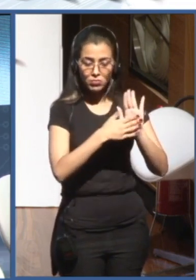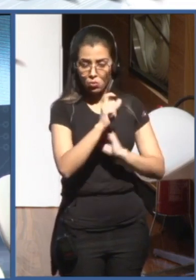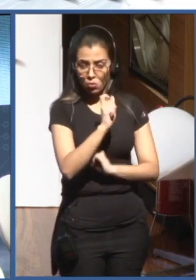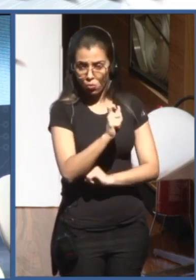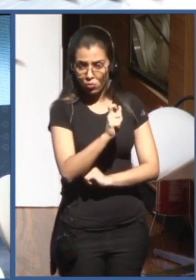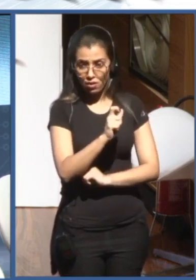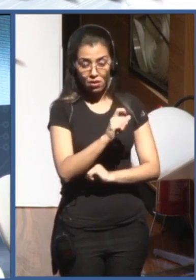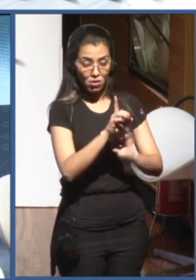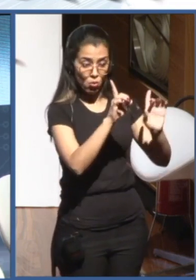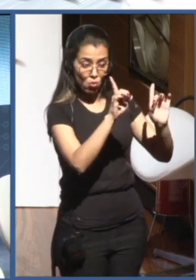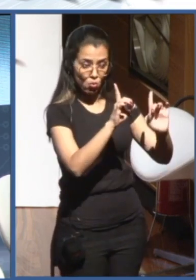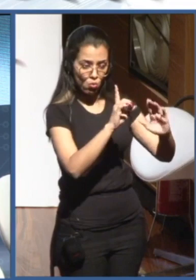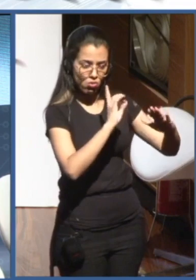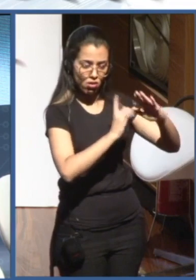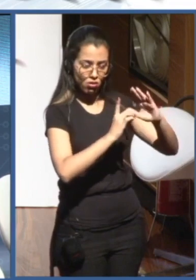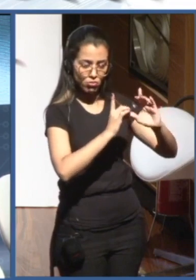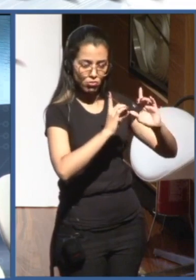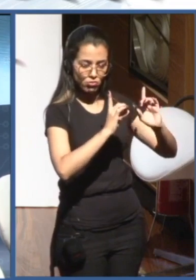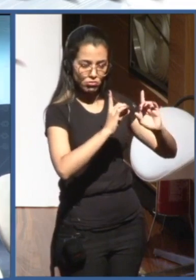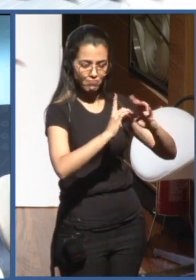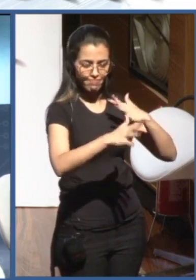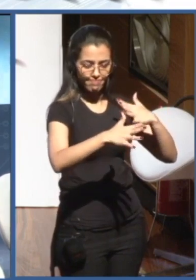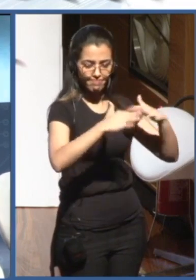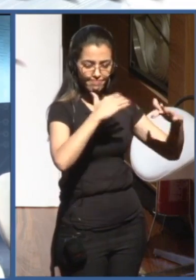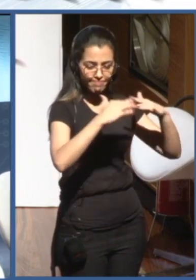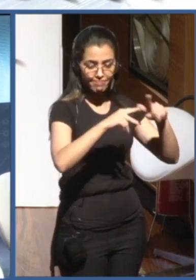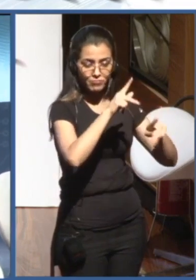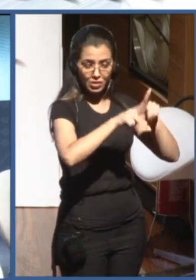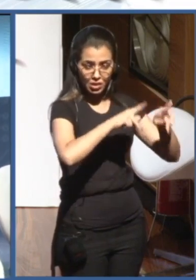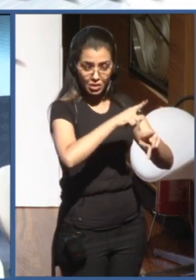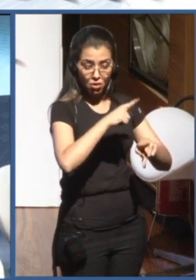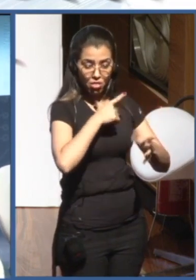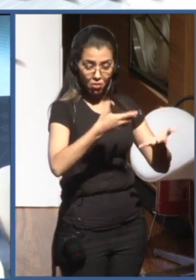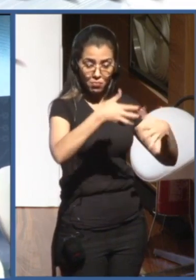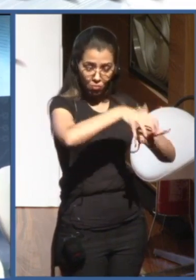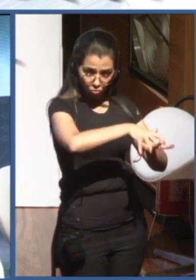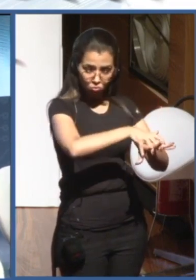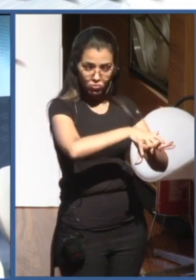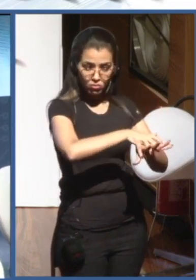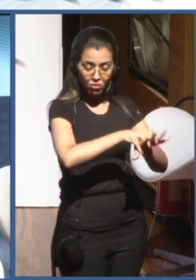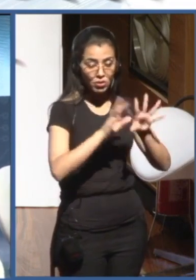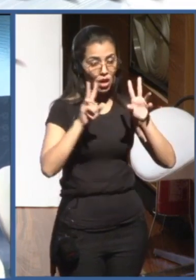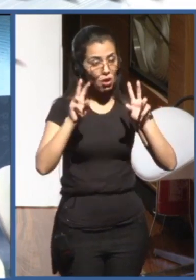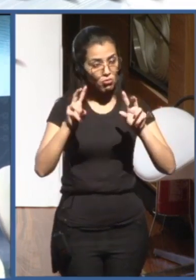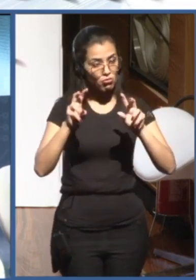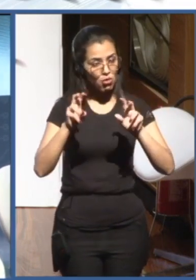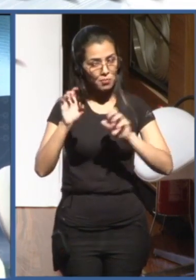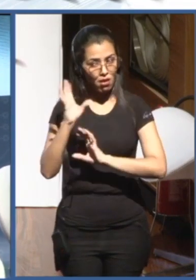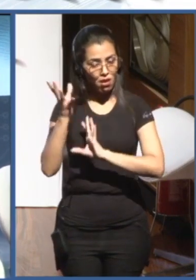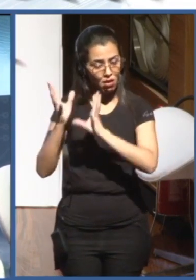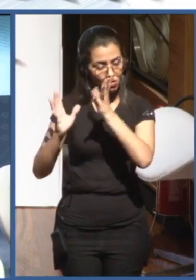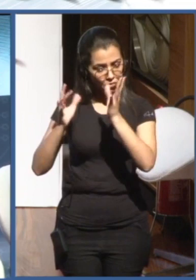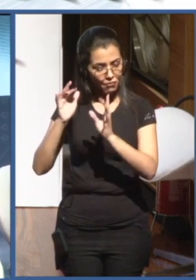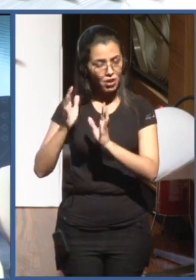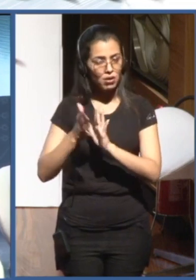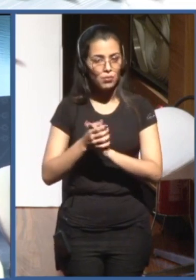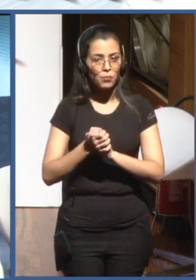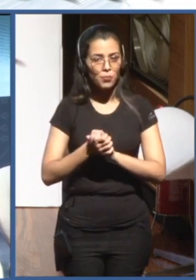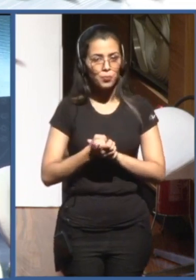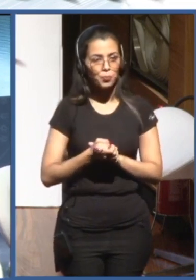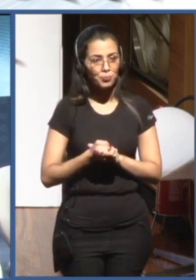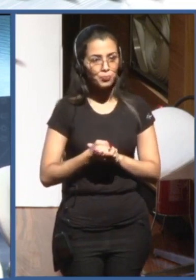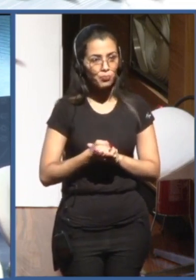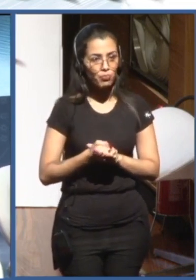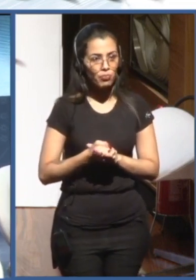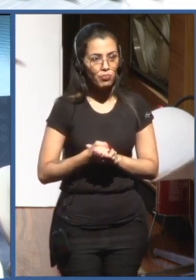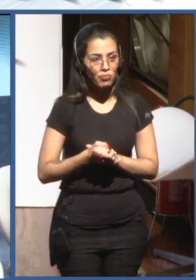proactively and regularly be included in deliberations on AI ethics and governance, to be able, of course, you know, to raise the